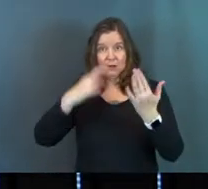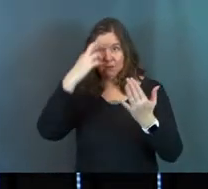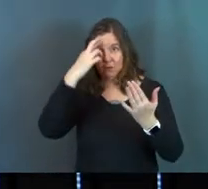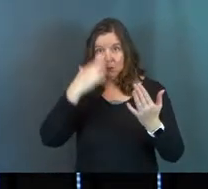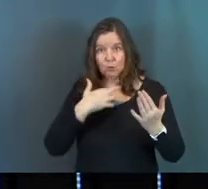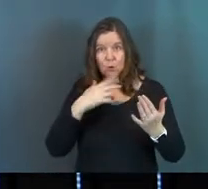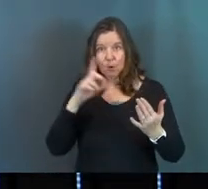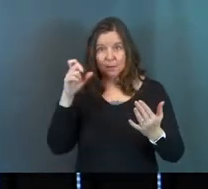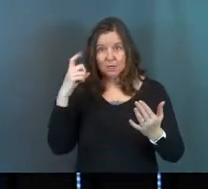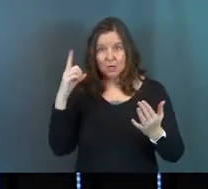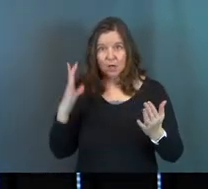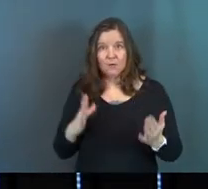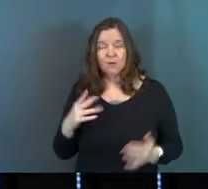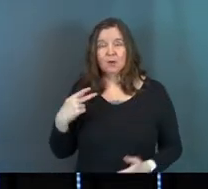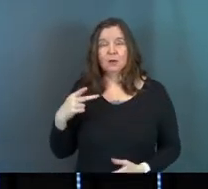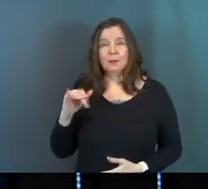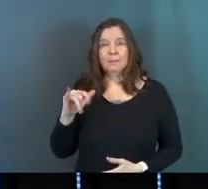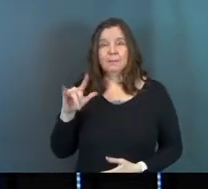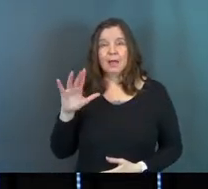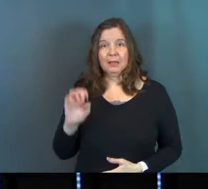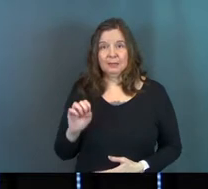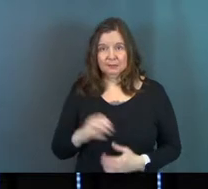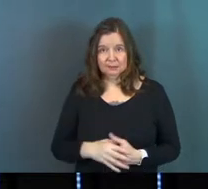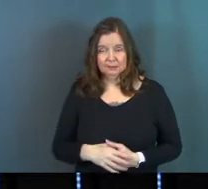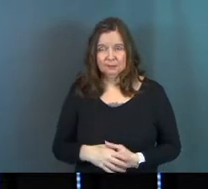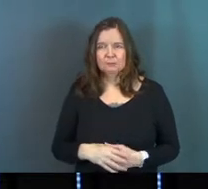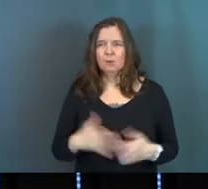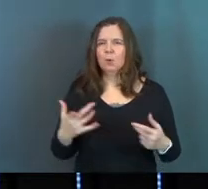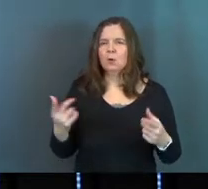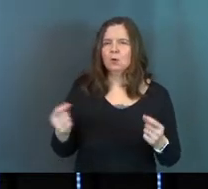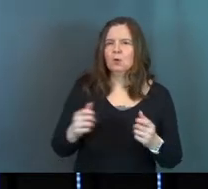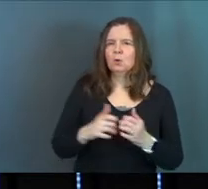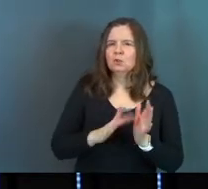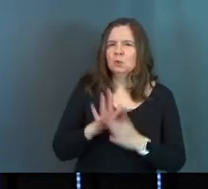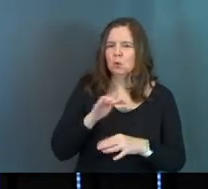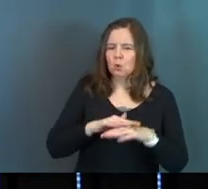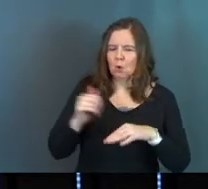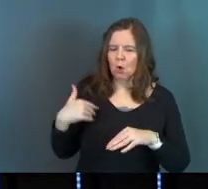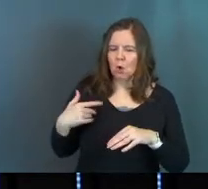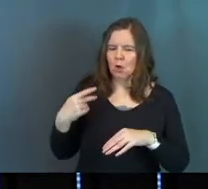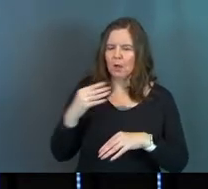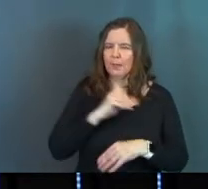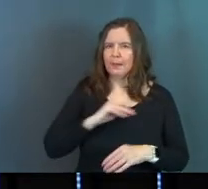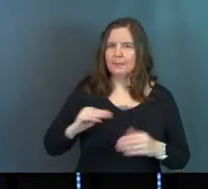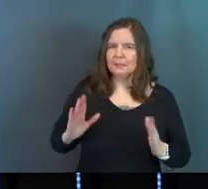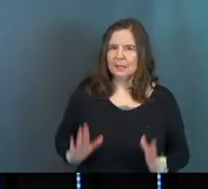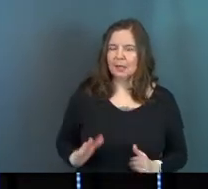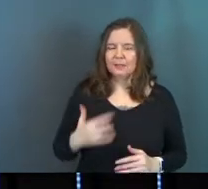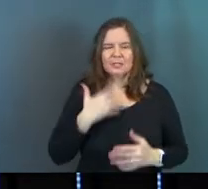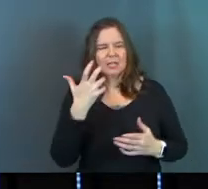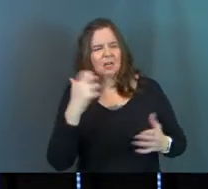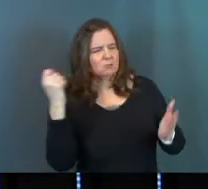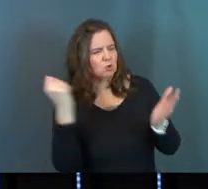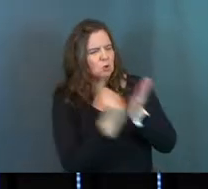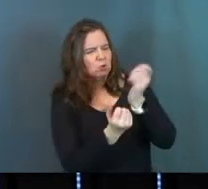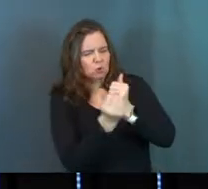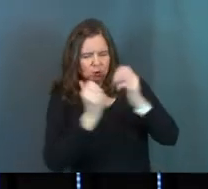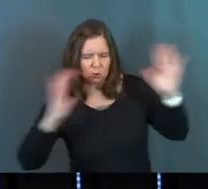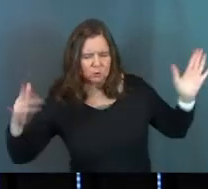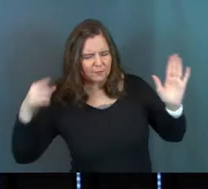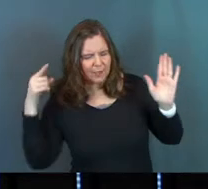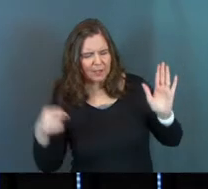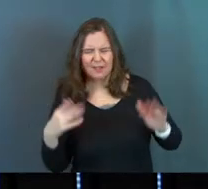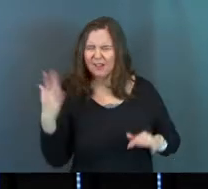Pilate. Okay. He's on trial. Pilate responded. Then what should I do with Jesus who is called the Messiah? They shouted back, crucify him.